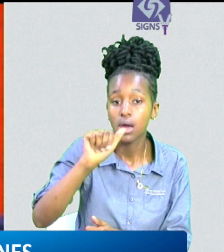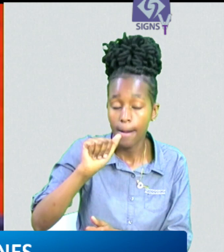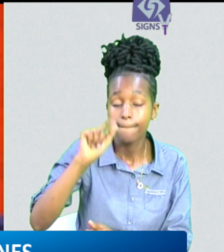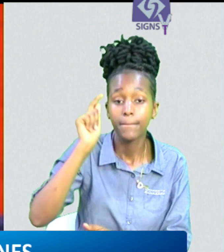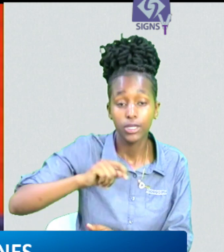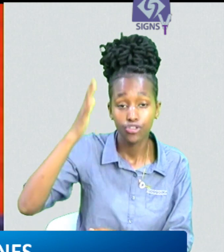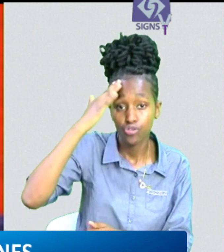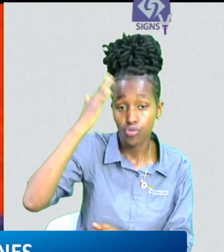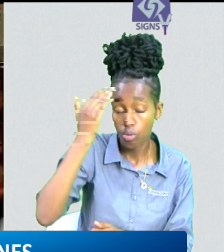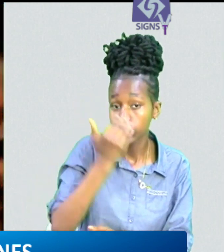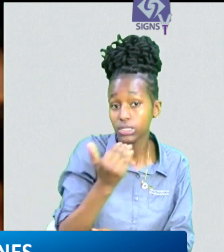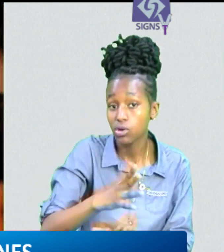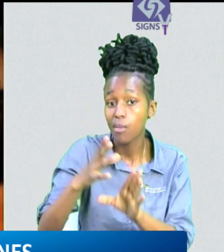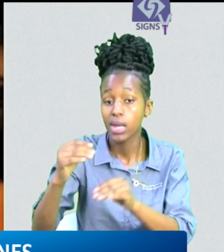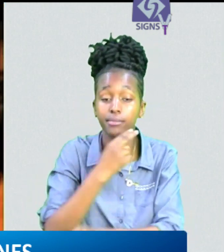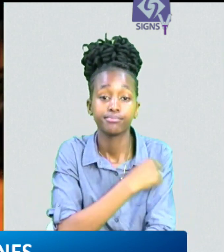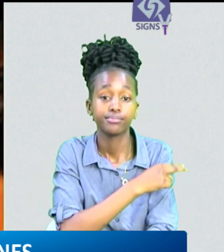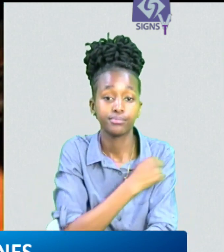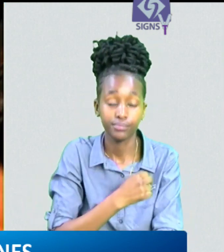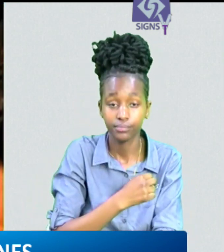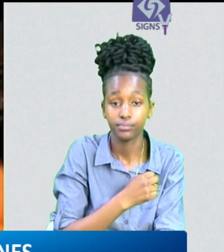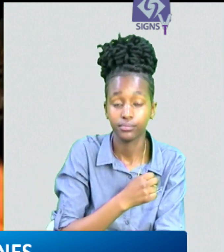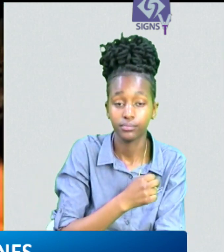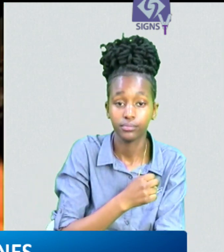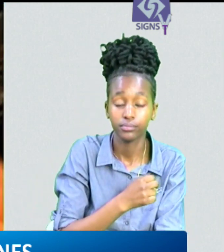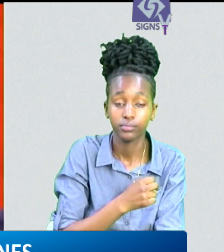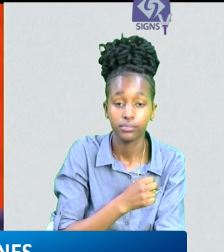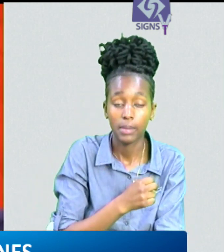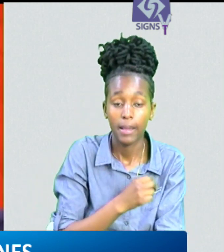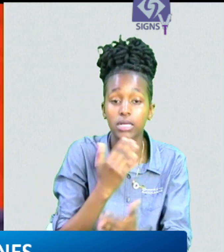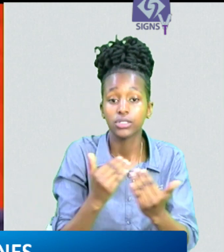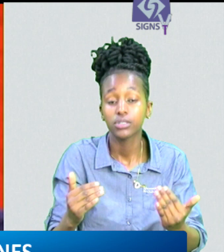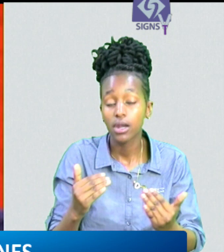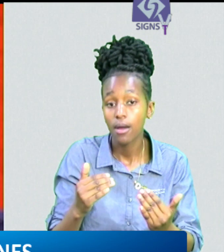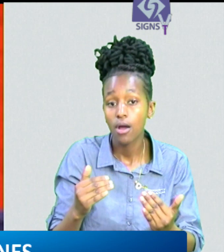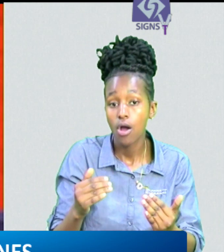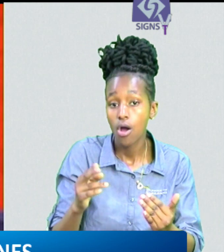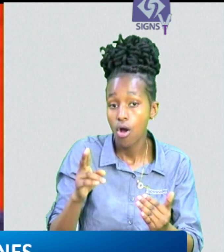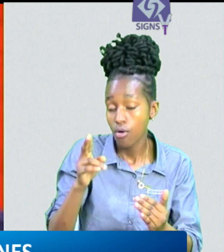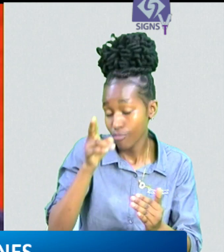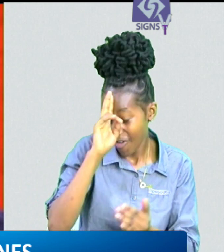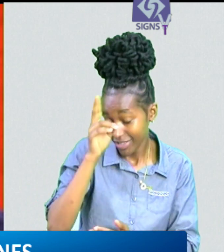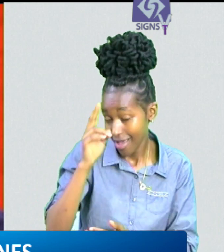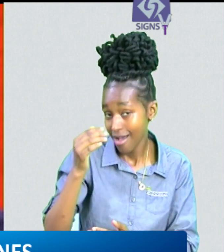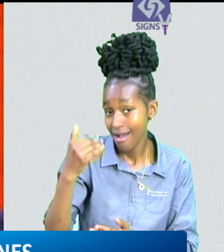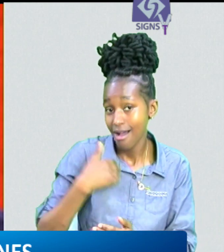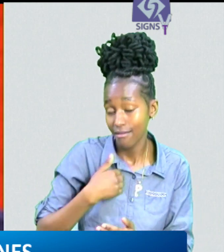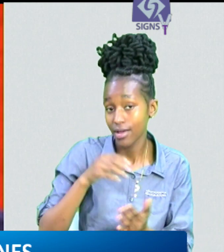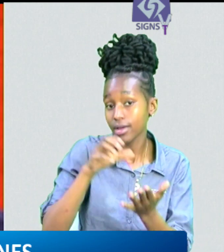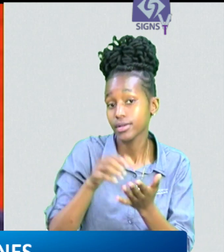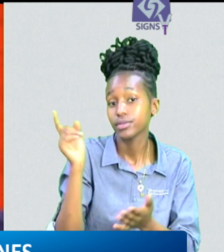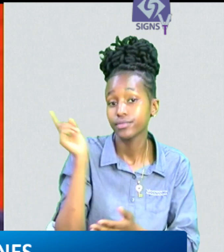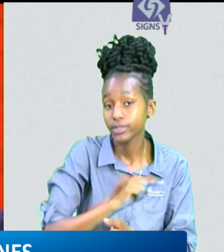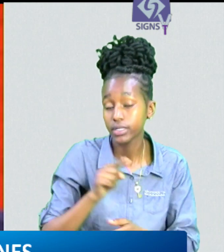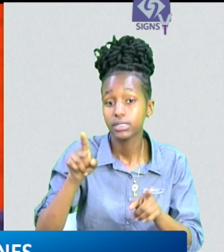have done selena hold to know that these children are now admitted in hospital the children officer